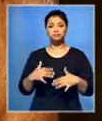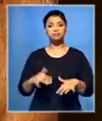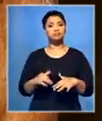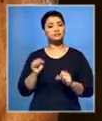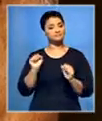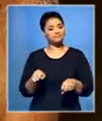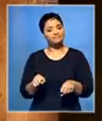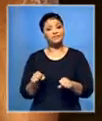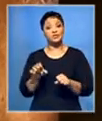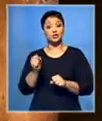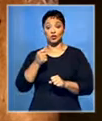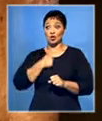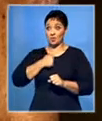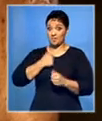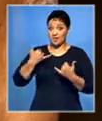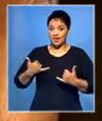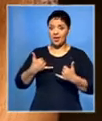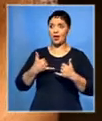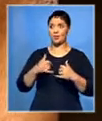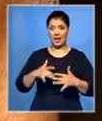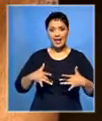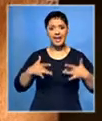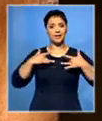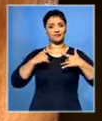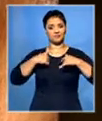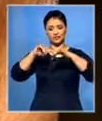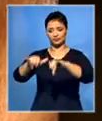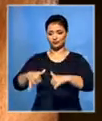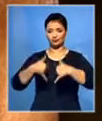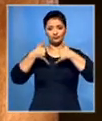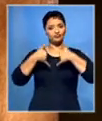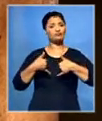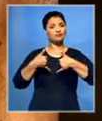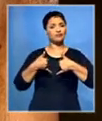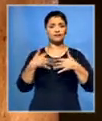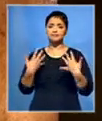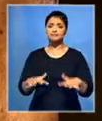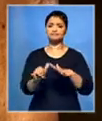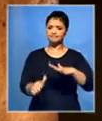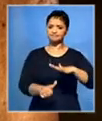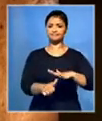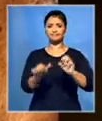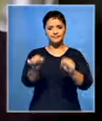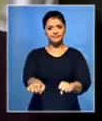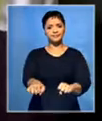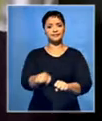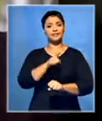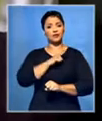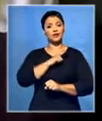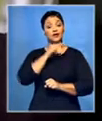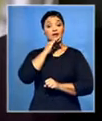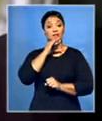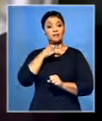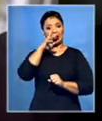So being recognized as a living legend is important in itself. So I would have been